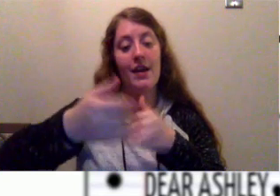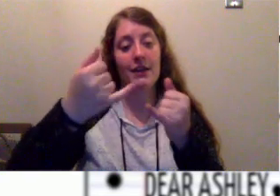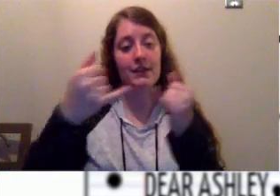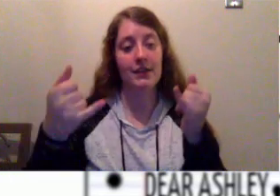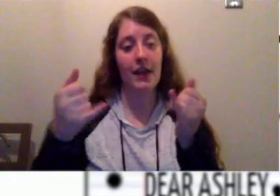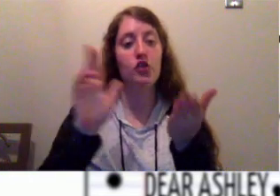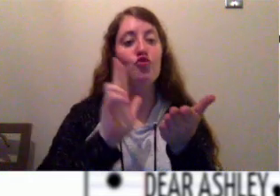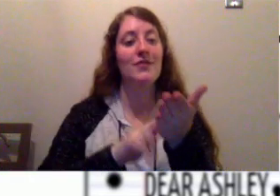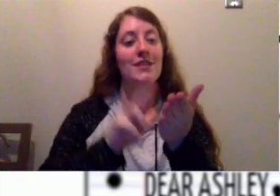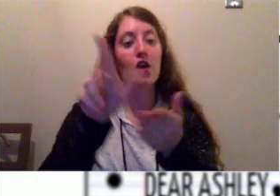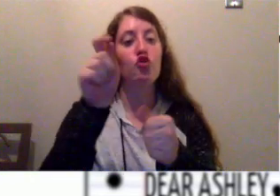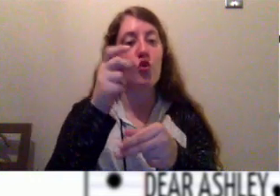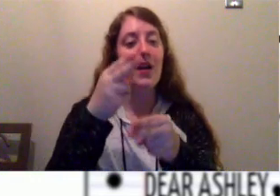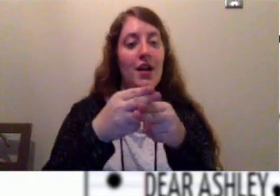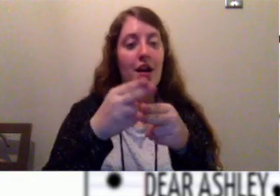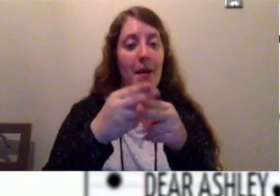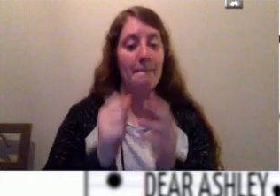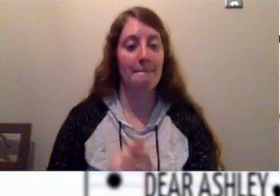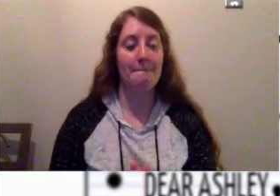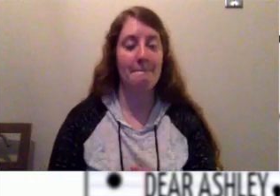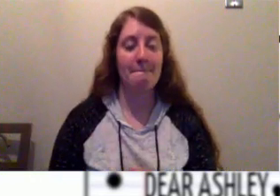sign your name or signature.